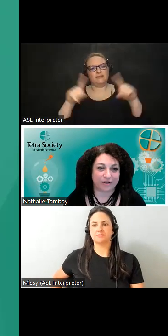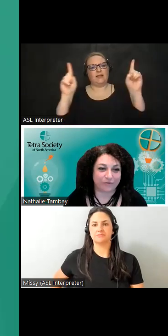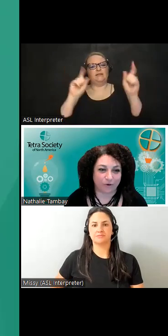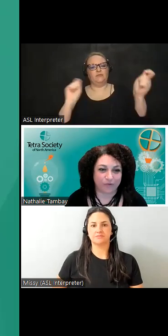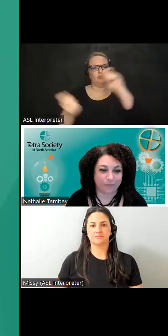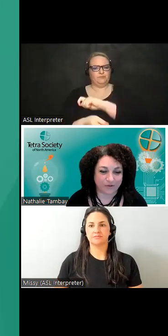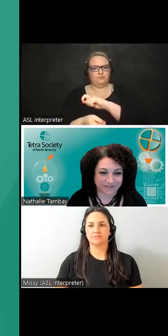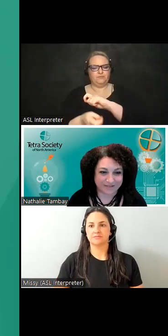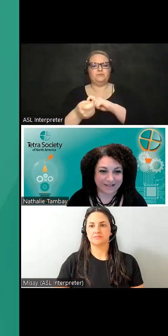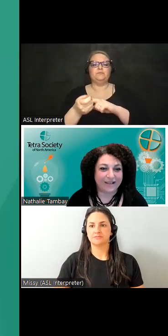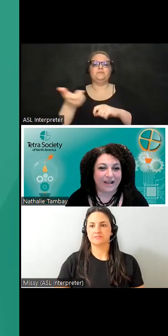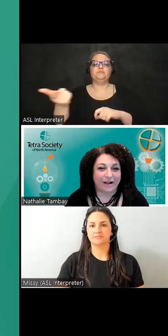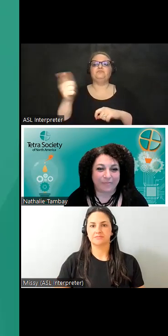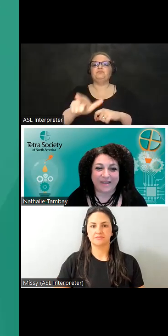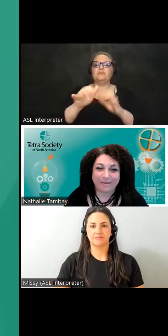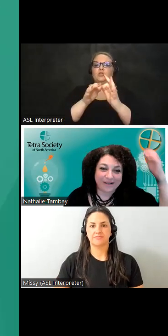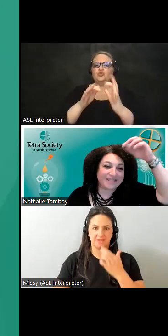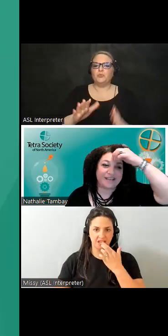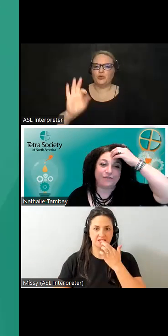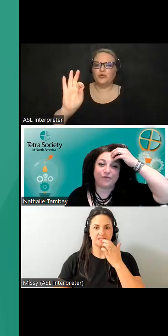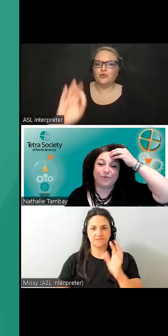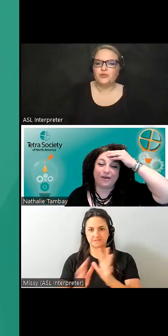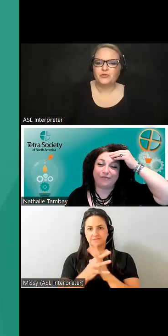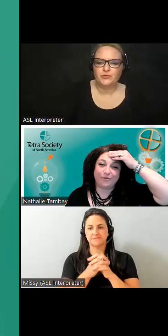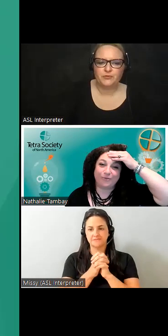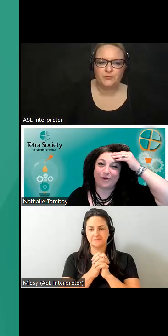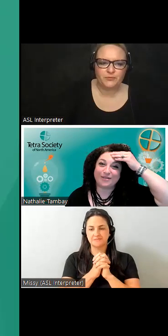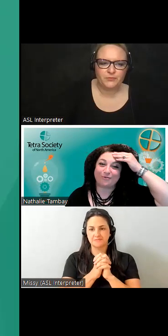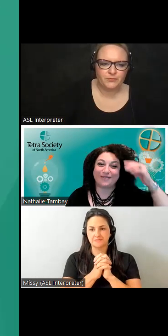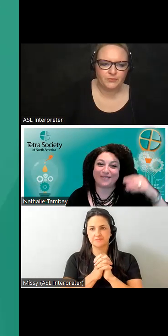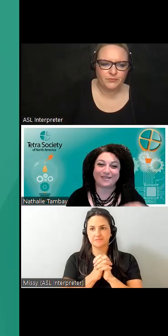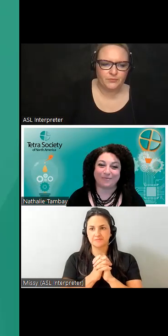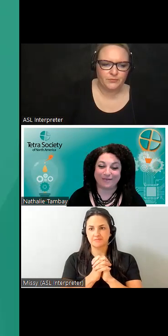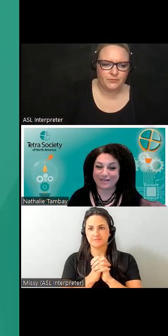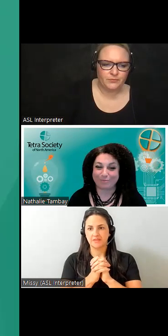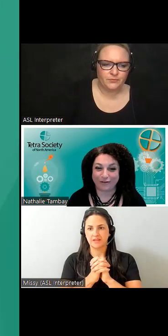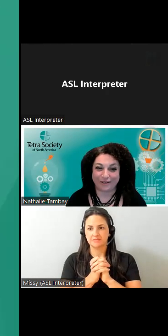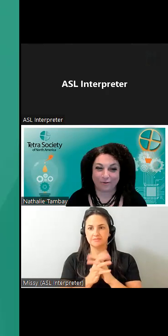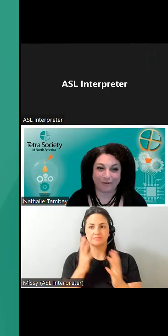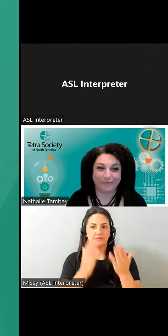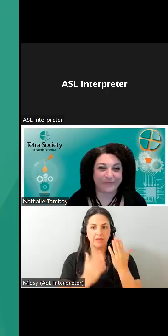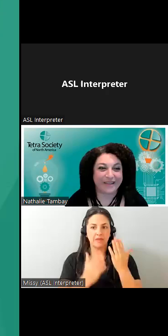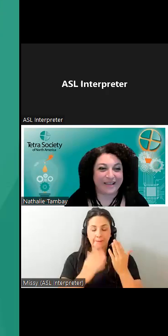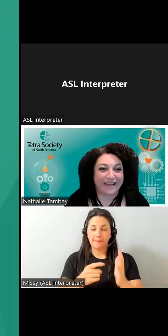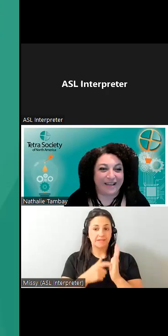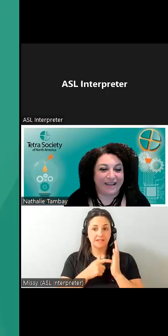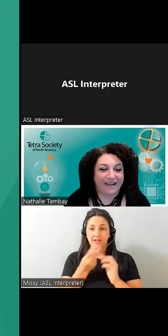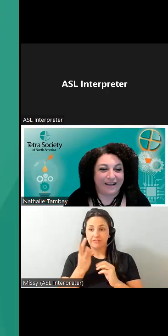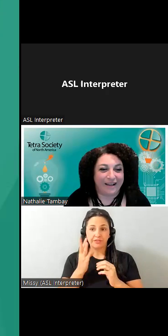of the product for the person um and it might take a few a few runs through the system and that's perfectly normal